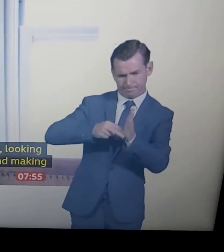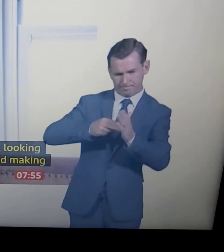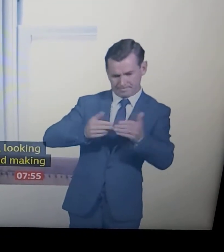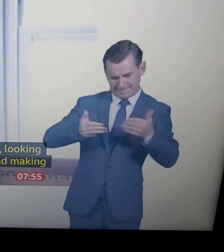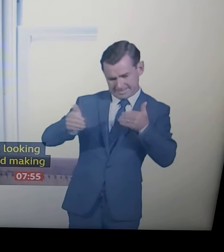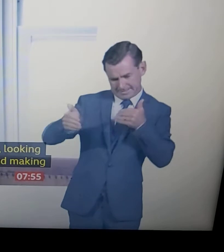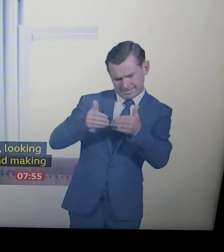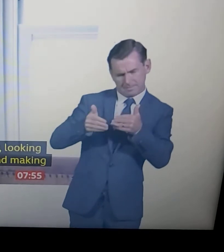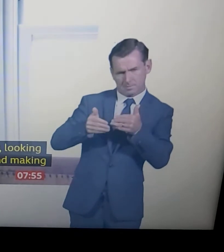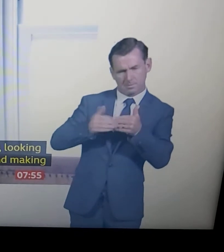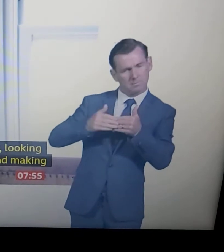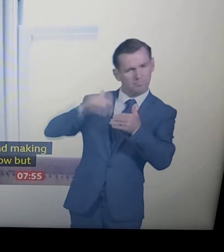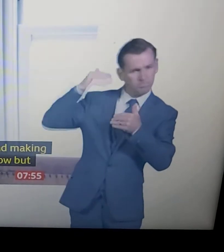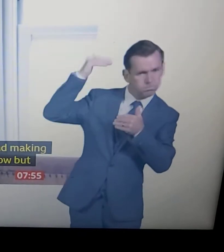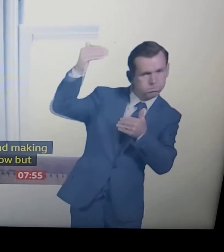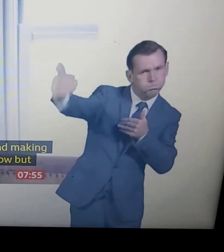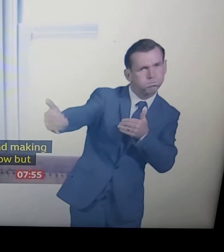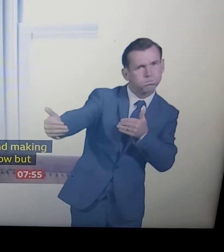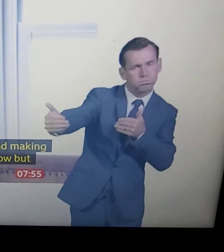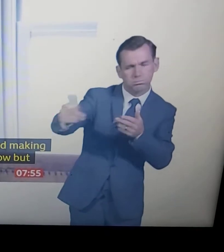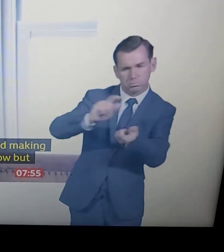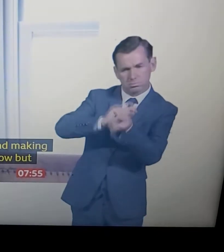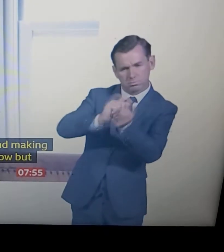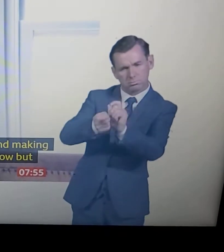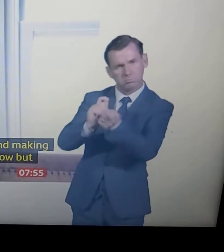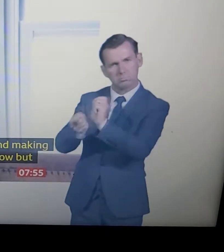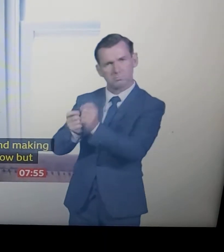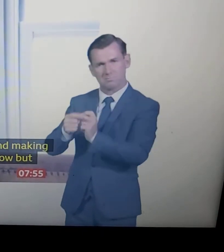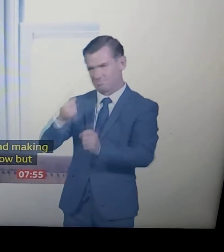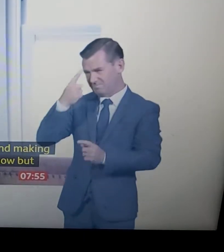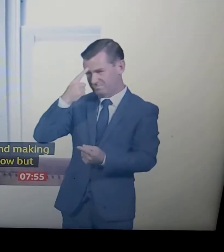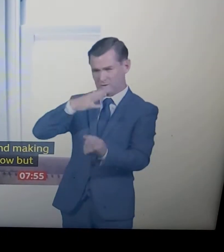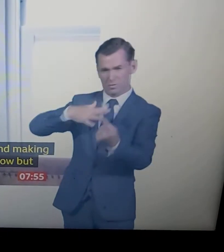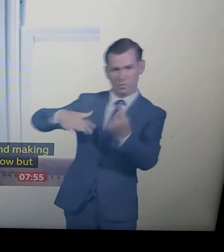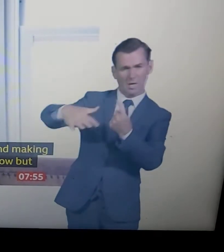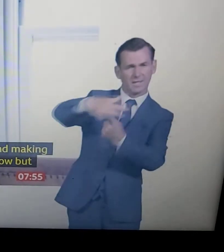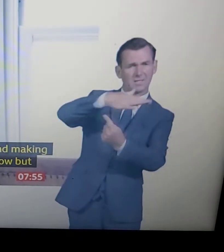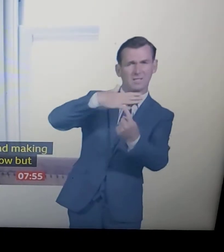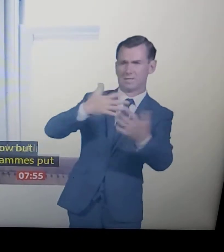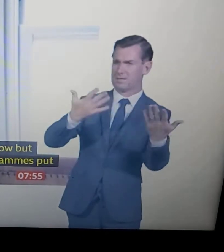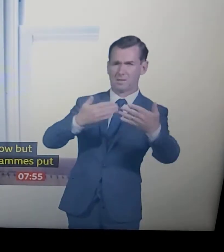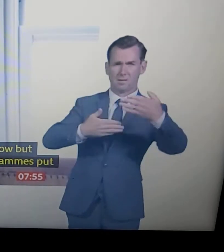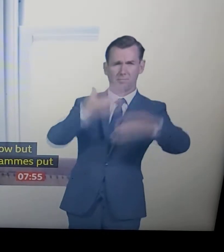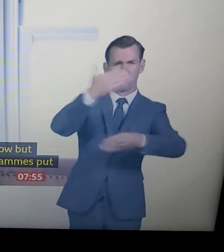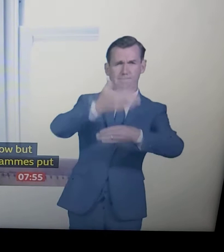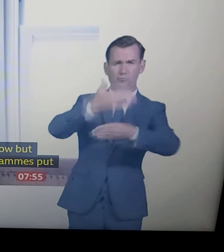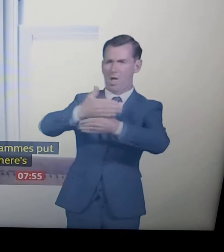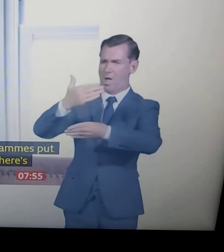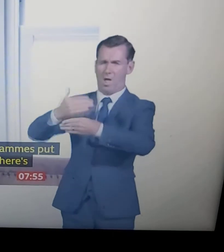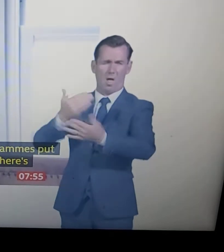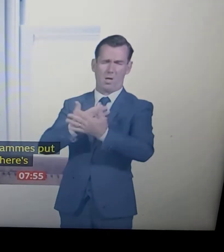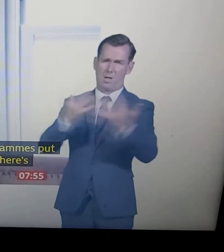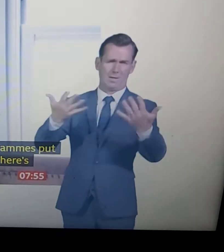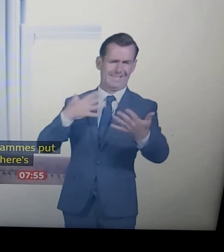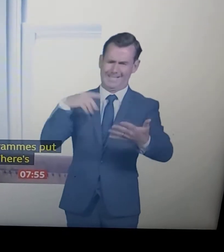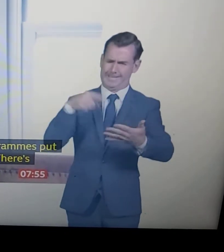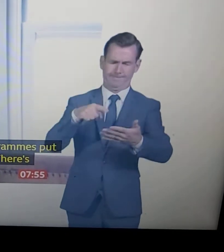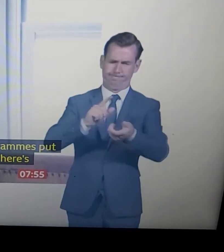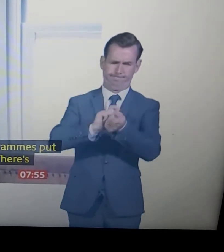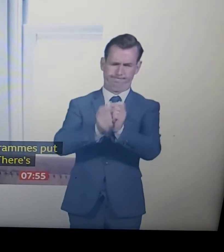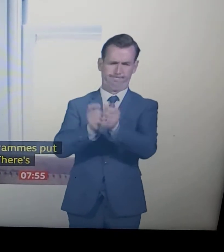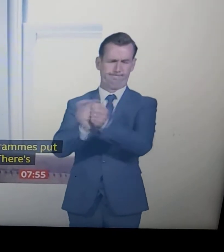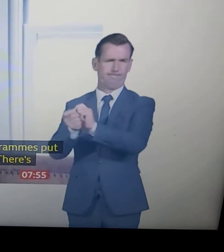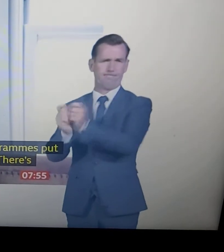lots of barriers, I think, that as an industry, as a society, we need to dismantle. But the fashion industry is a very good industry to do that because